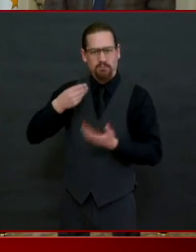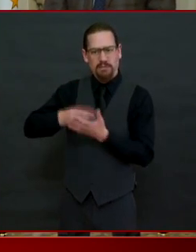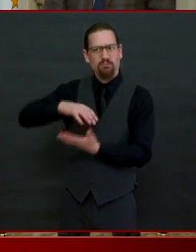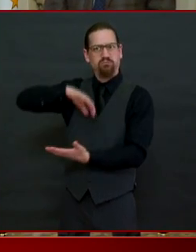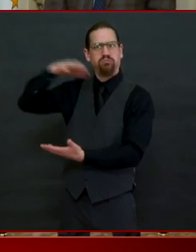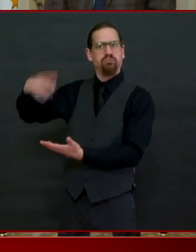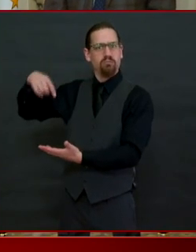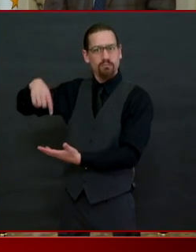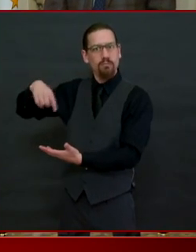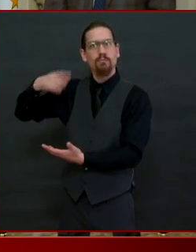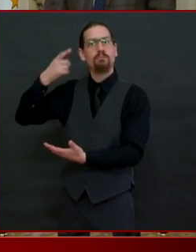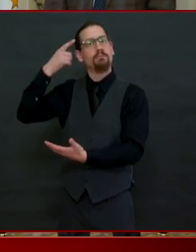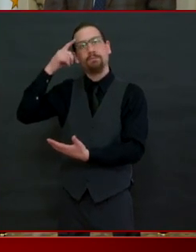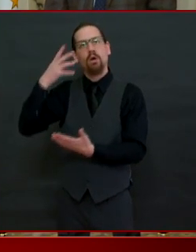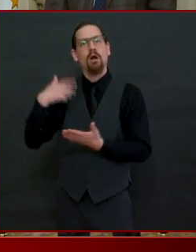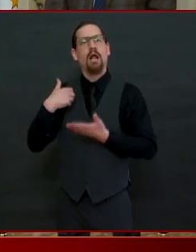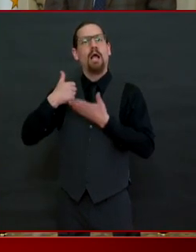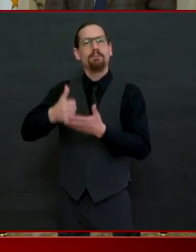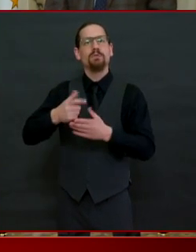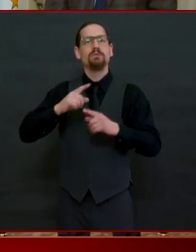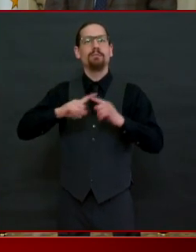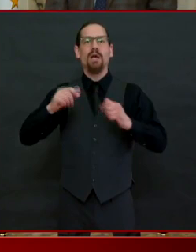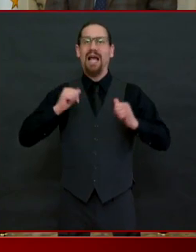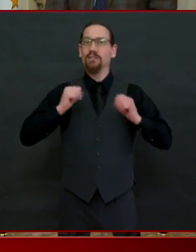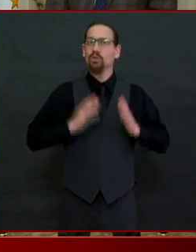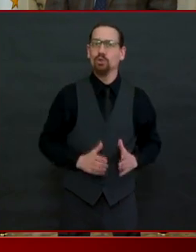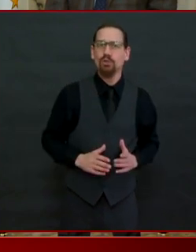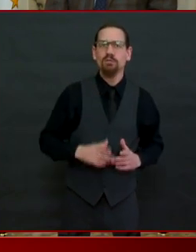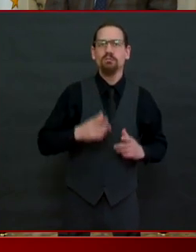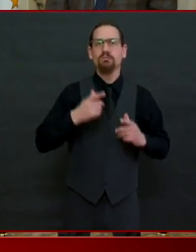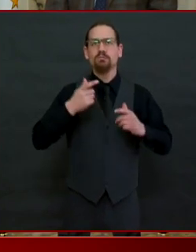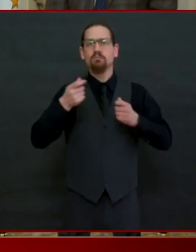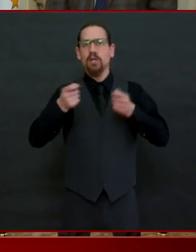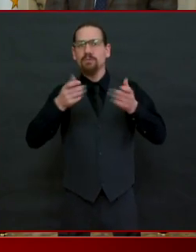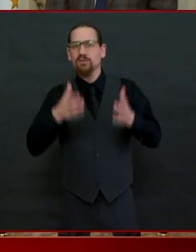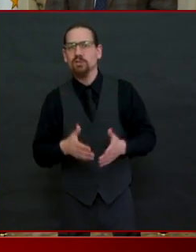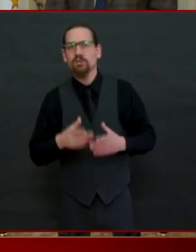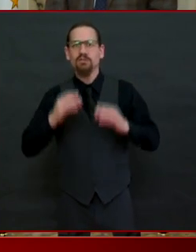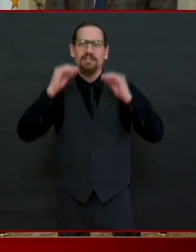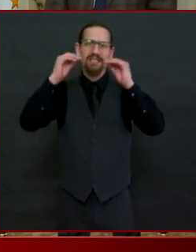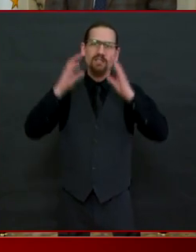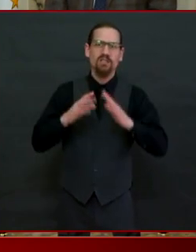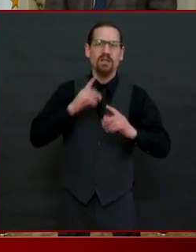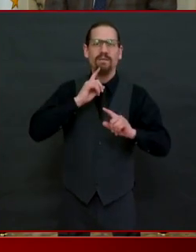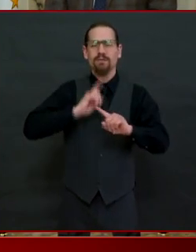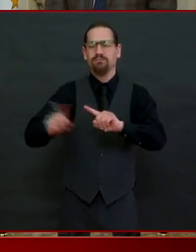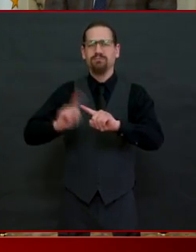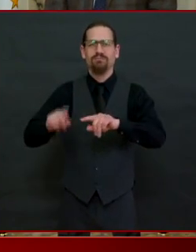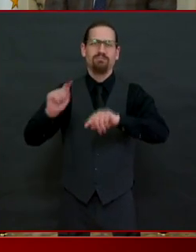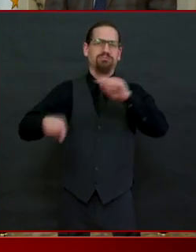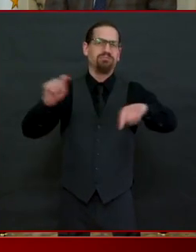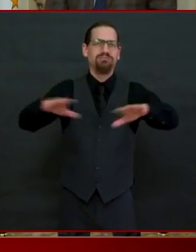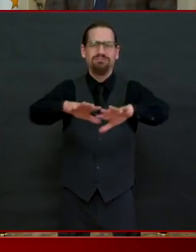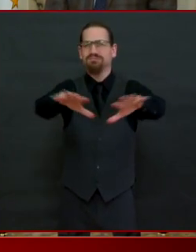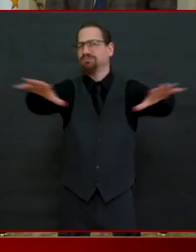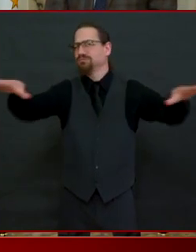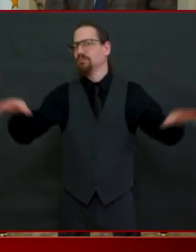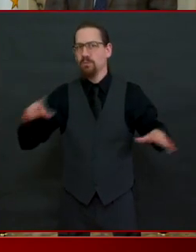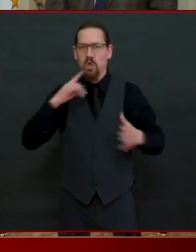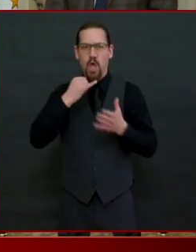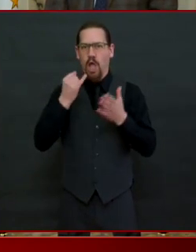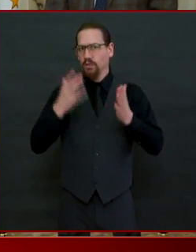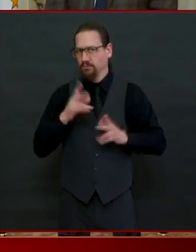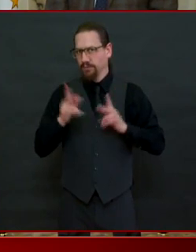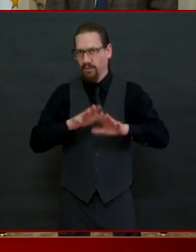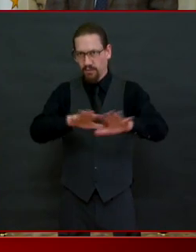and other freelance arts and culture workers um to get through these tough times the fund was launched recently by the